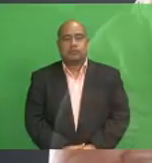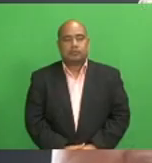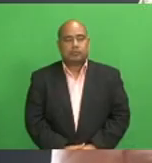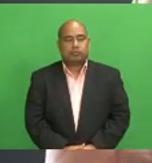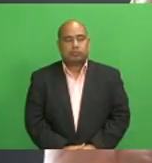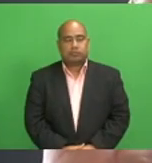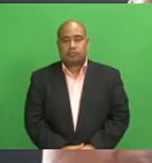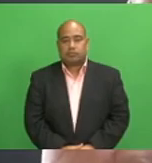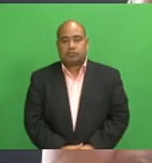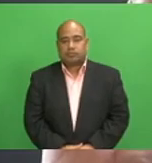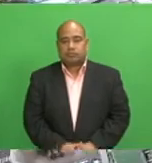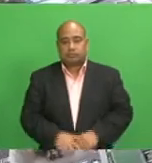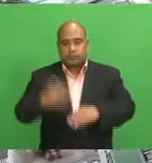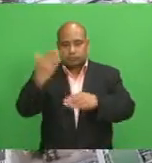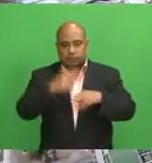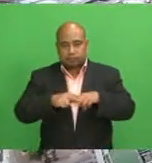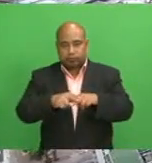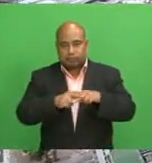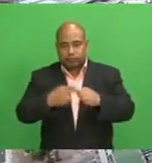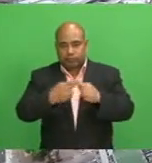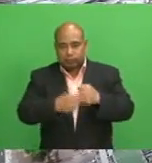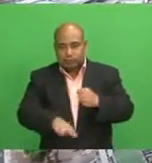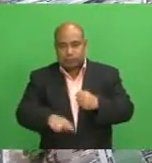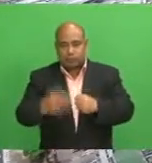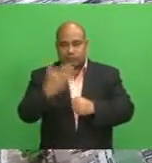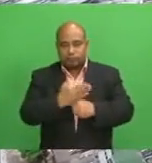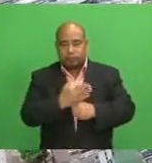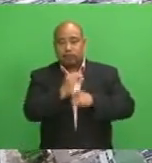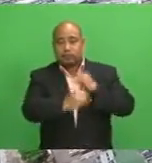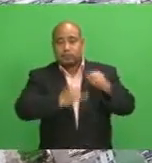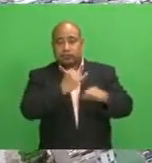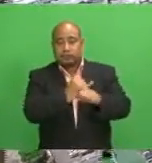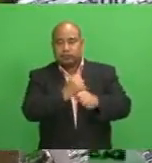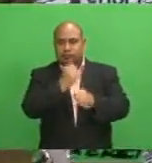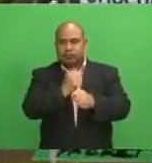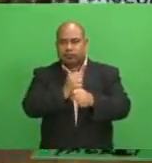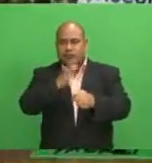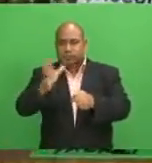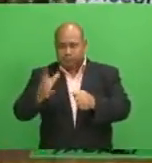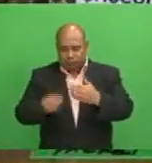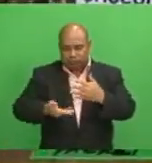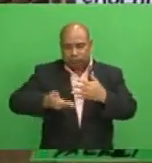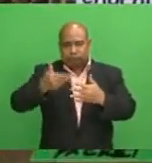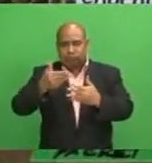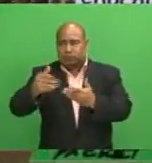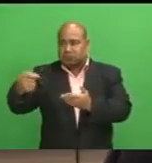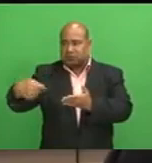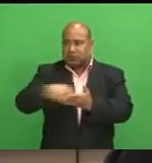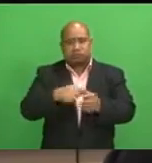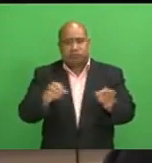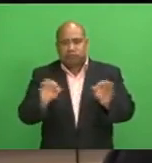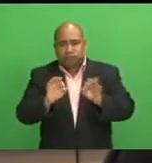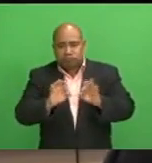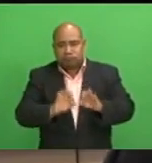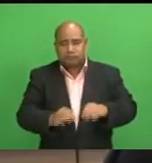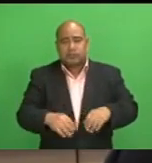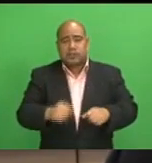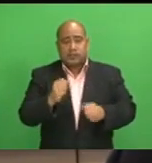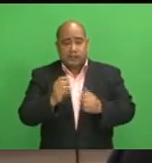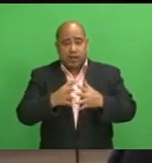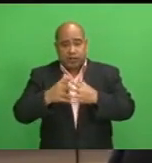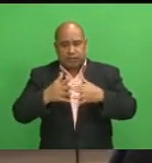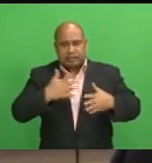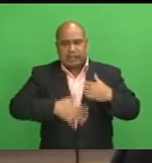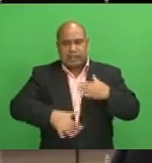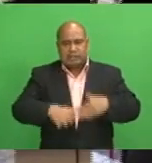Good evening, Fiji. In this bulletin, international companies amongst rate defaulters, Fiji-made products vying for U.S.